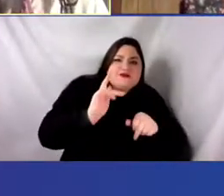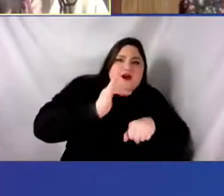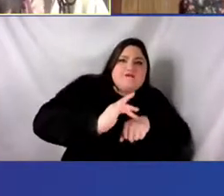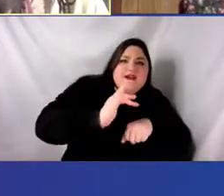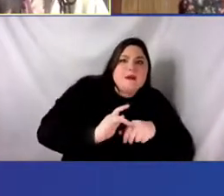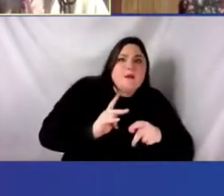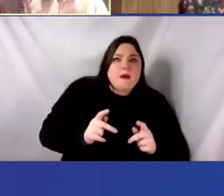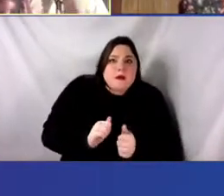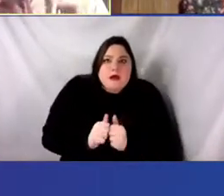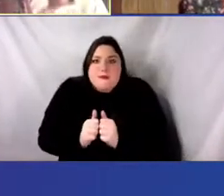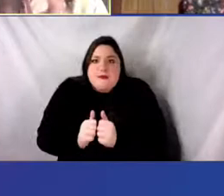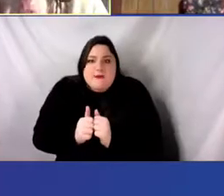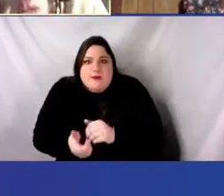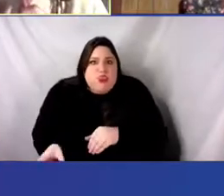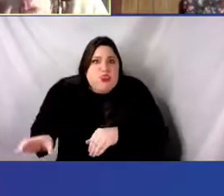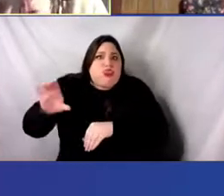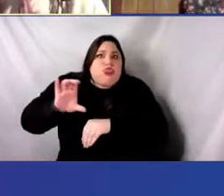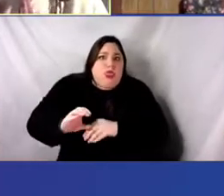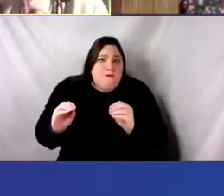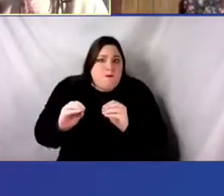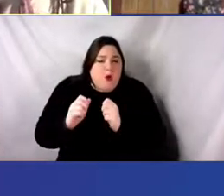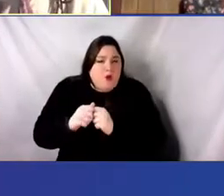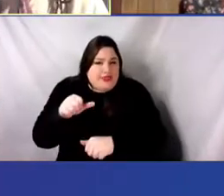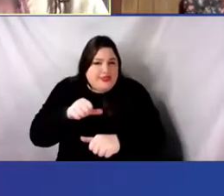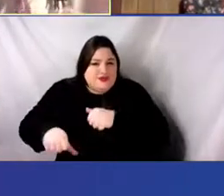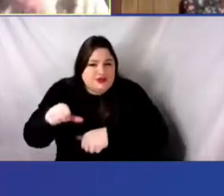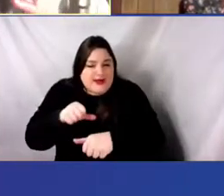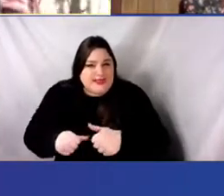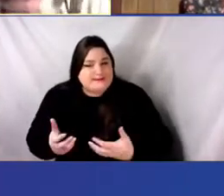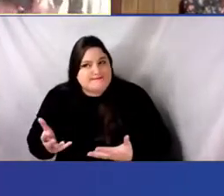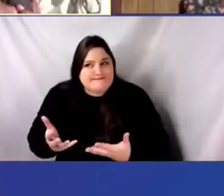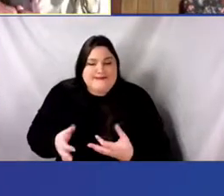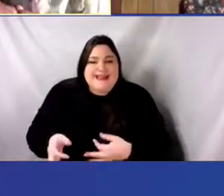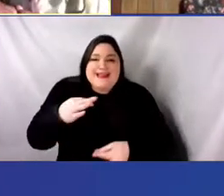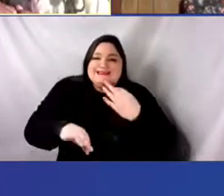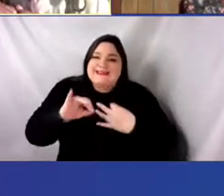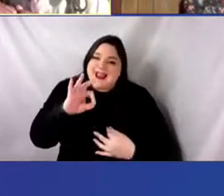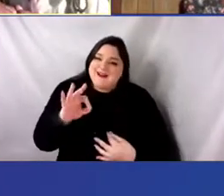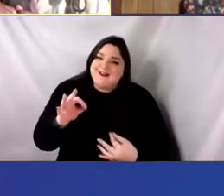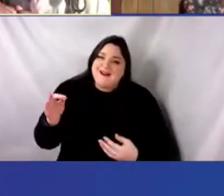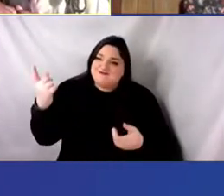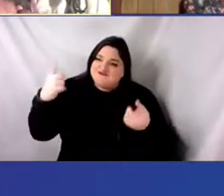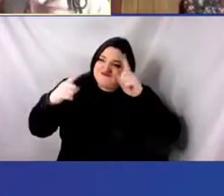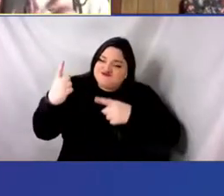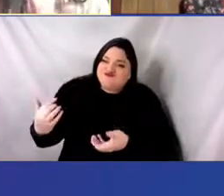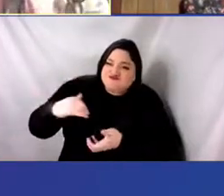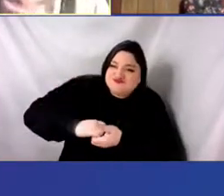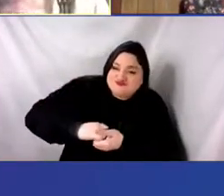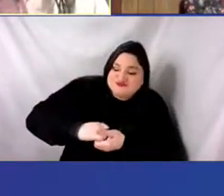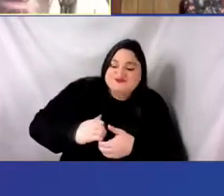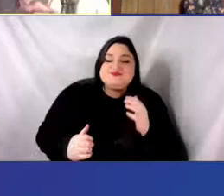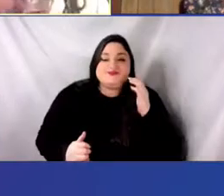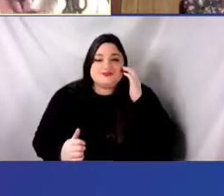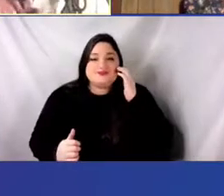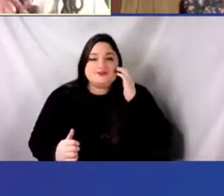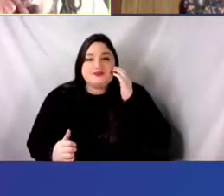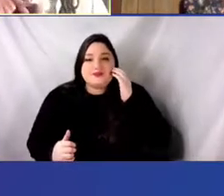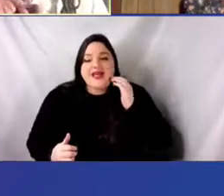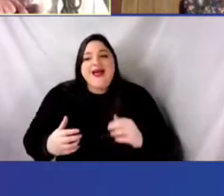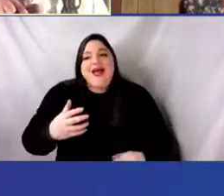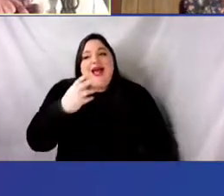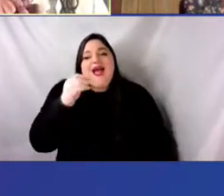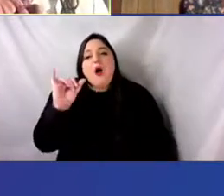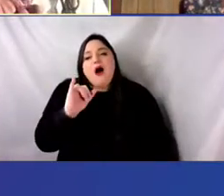and let's, uh, even to make it a little more specific, uh, were you doing black dance, for example, or not doing black